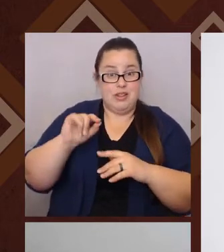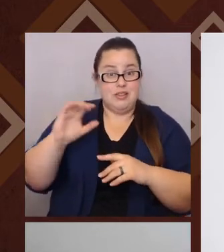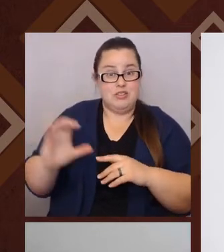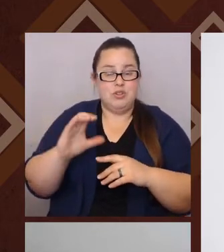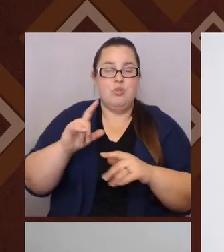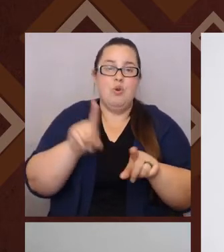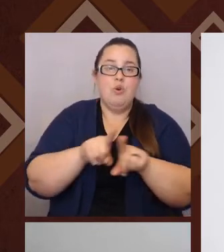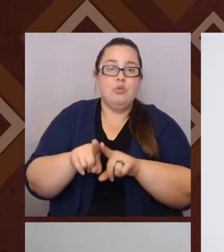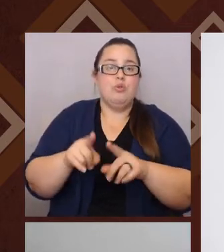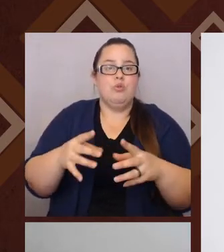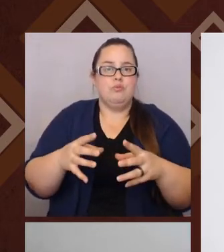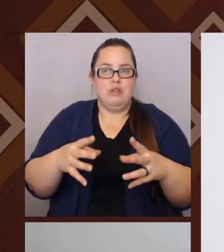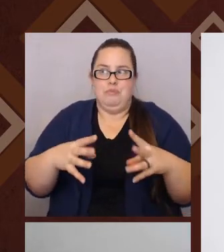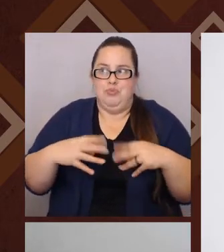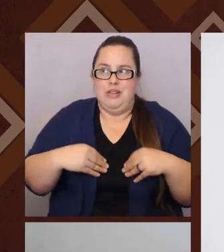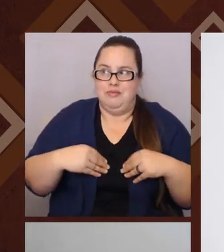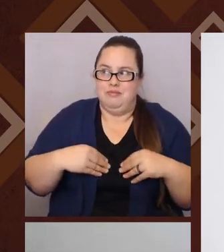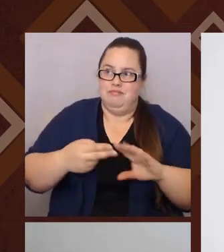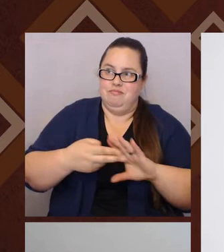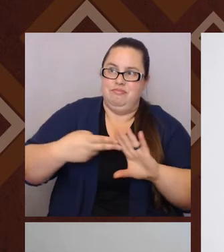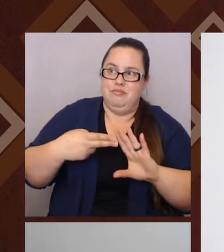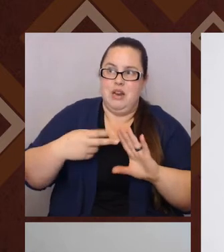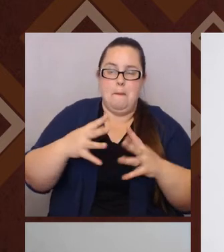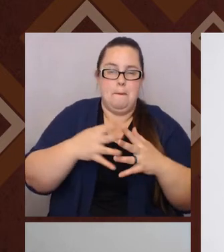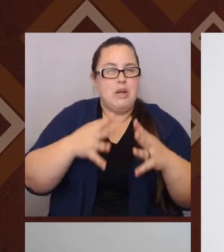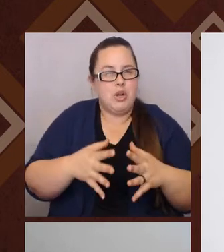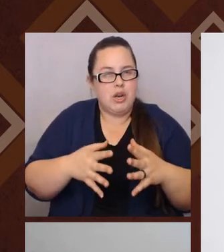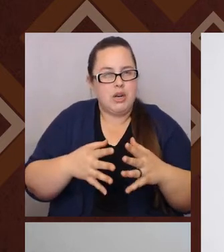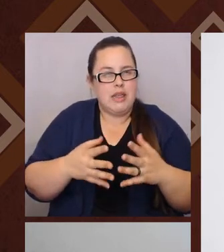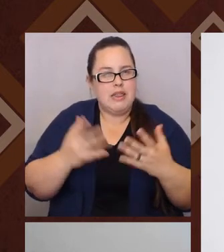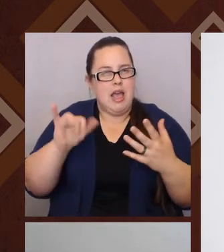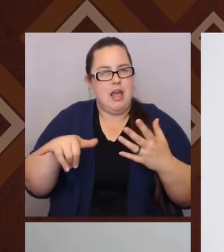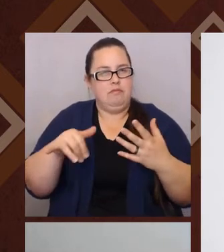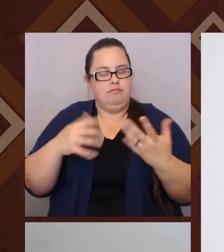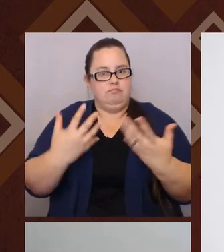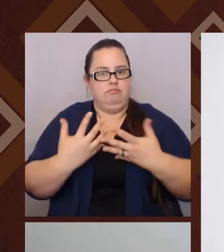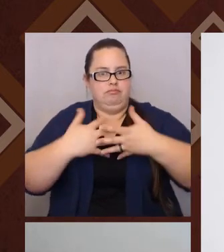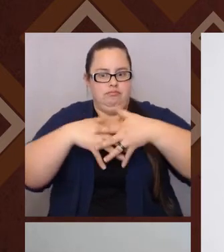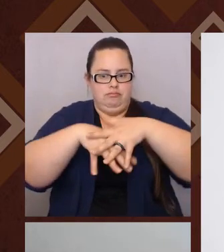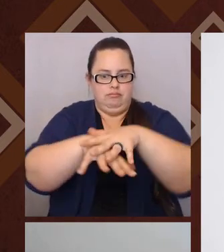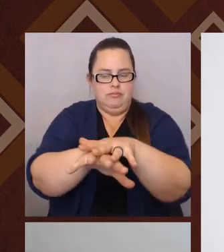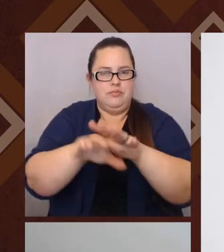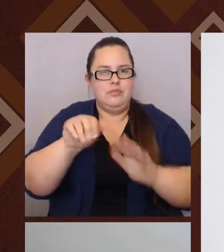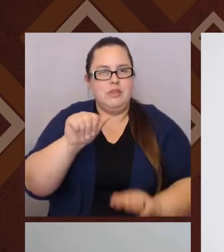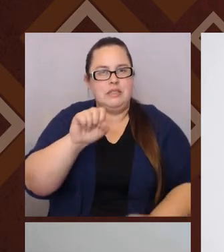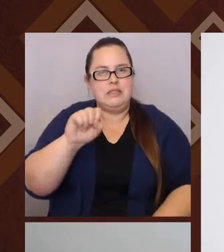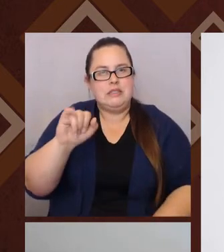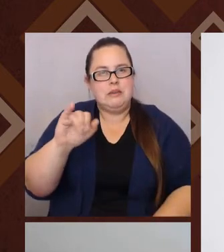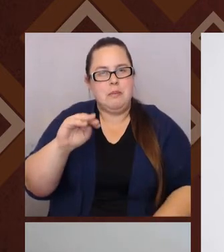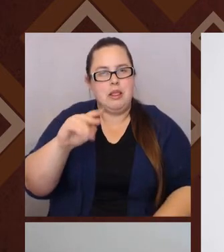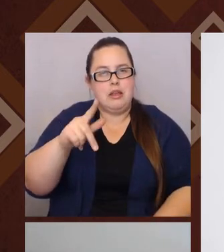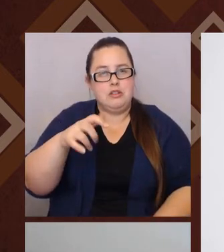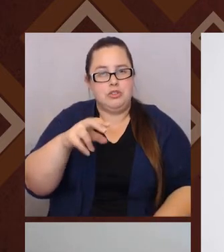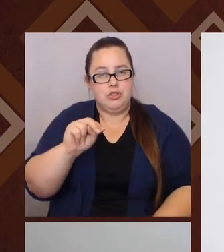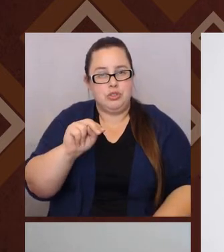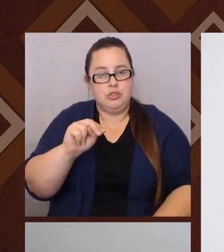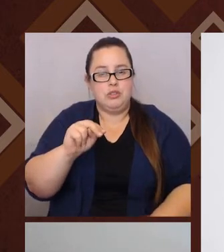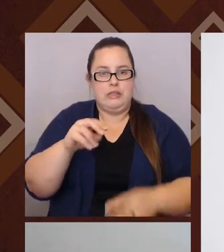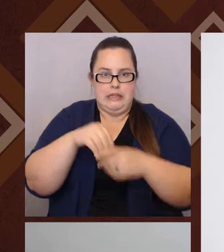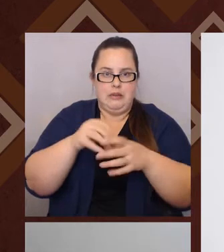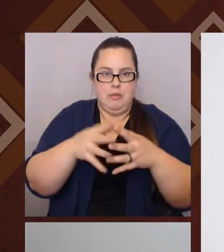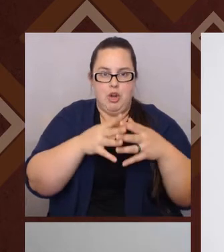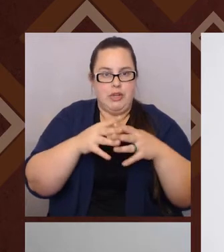and really embrace. the idea of, of, of assimilation into American society, right? Um, the majority of,